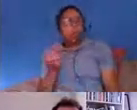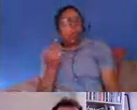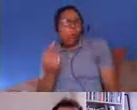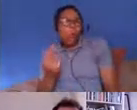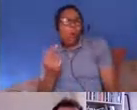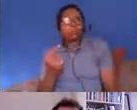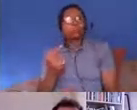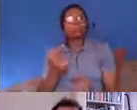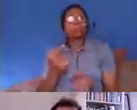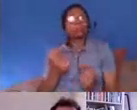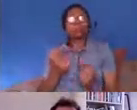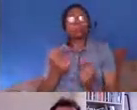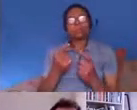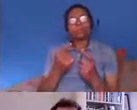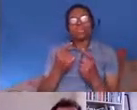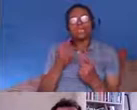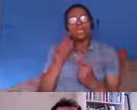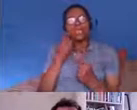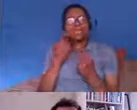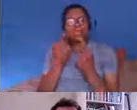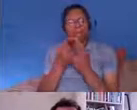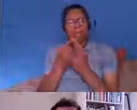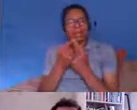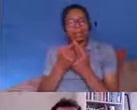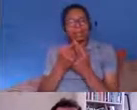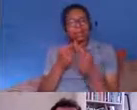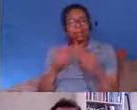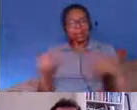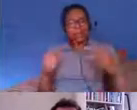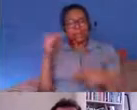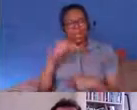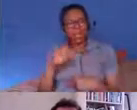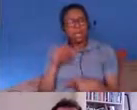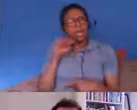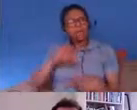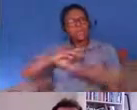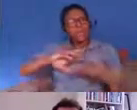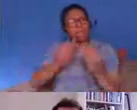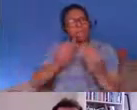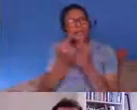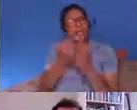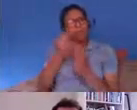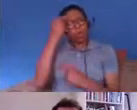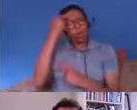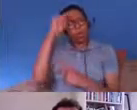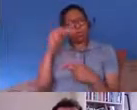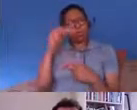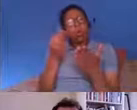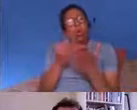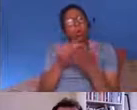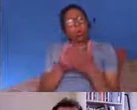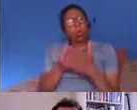to to dismantle are the cost barriers that were created so um the the cost of applying for um